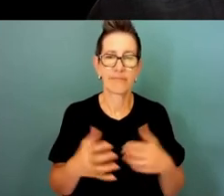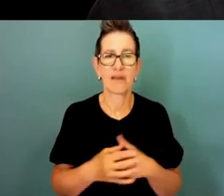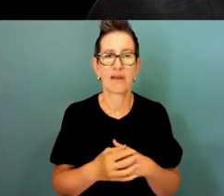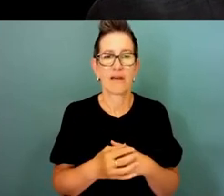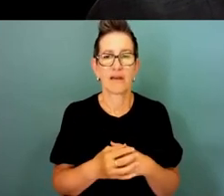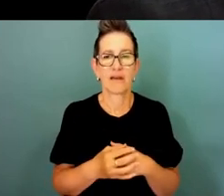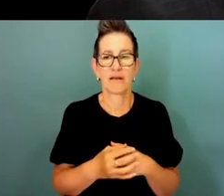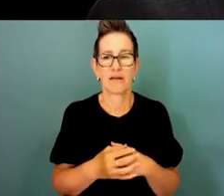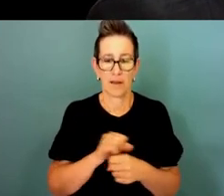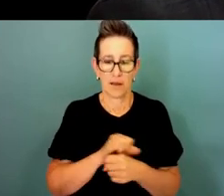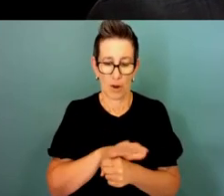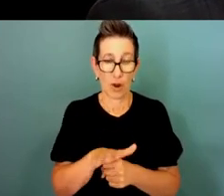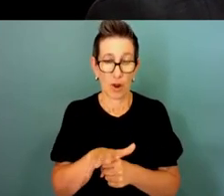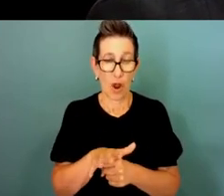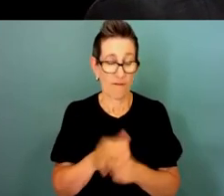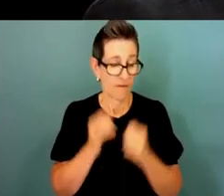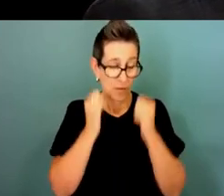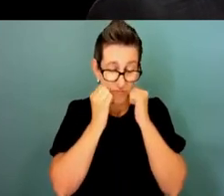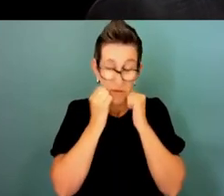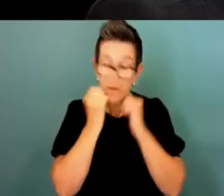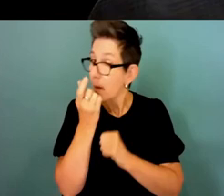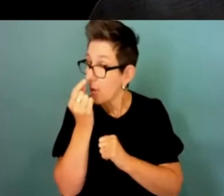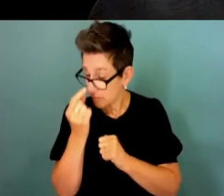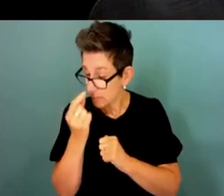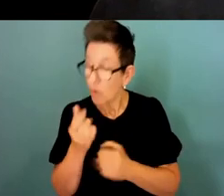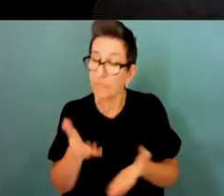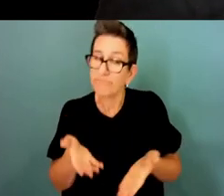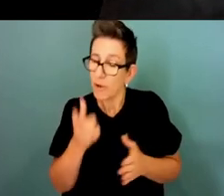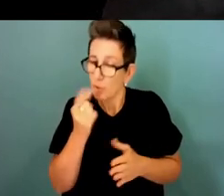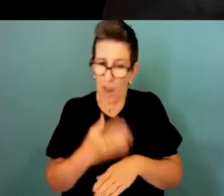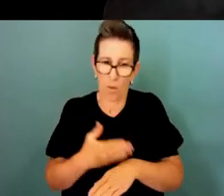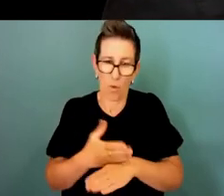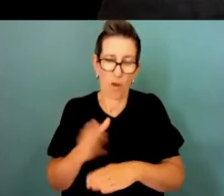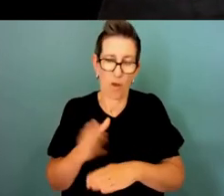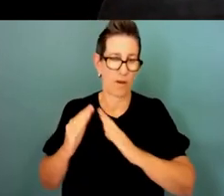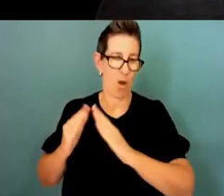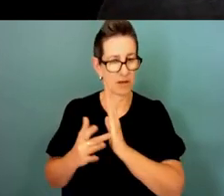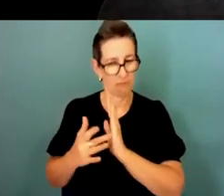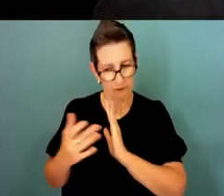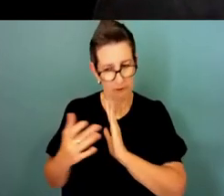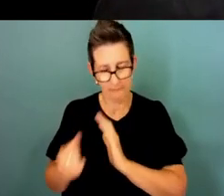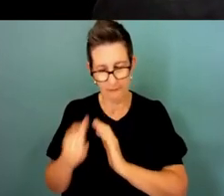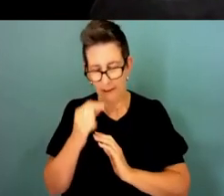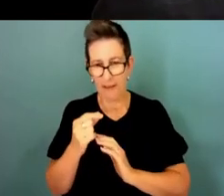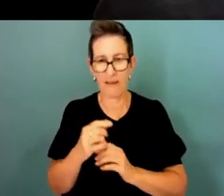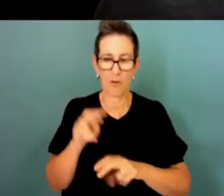COVID showed it was possible to work from home that technology can stand up we've looked hard at productivity